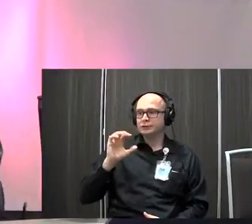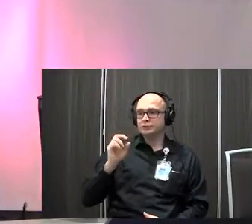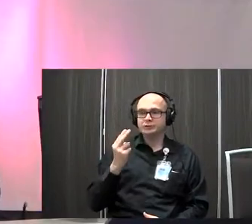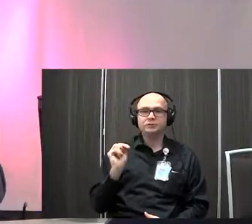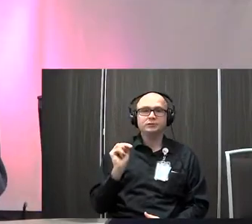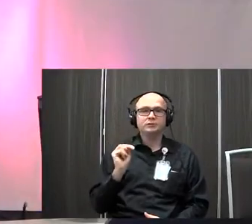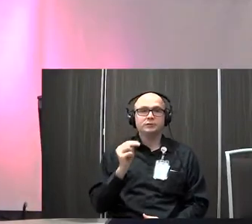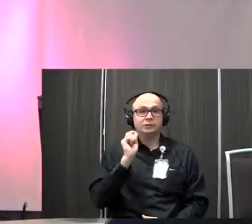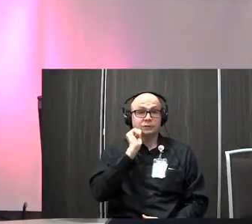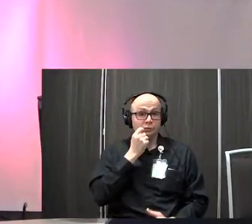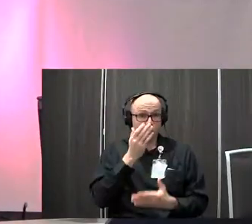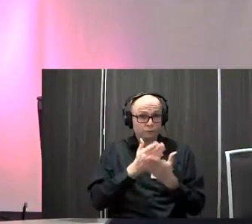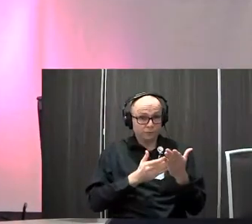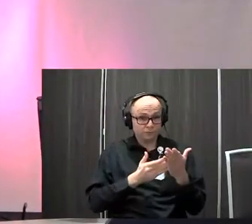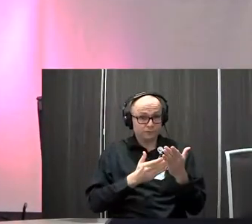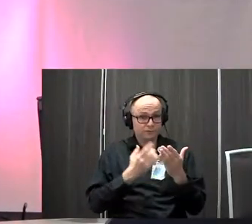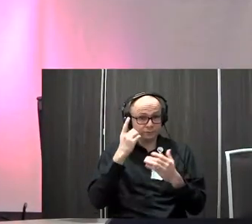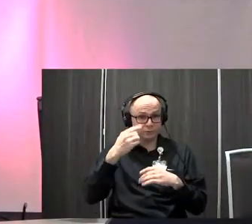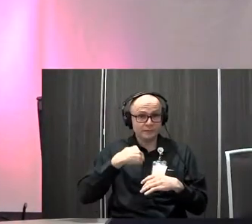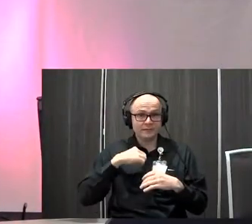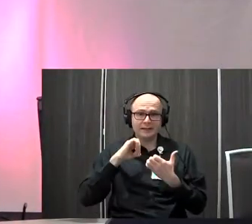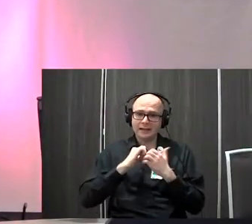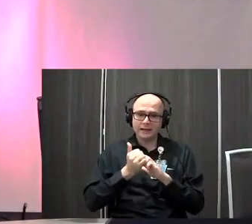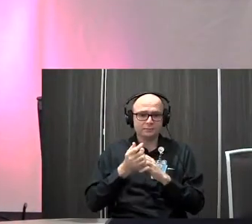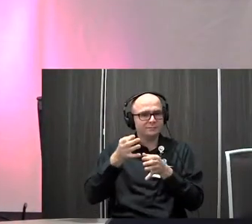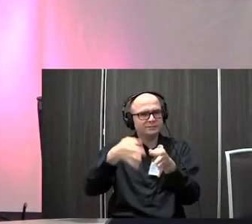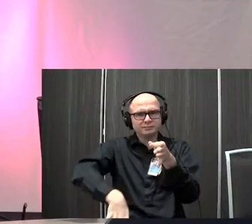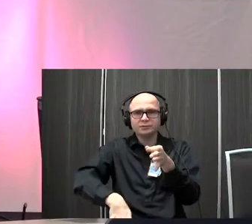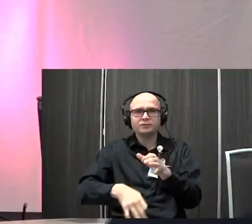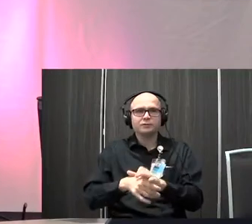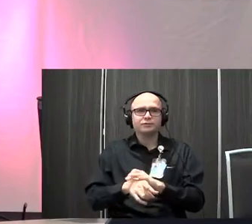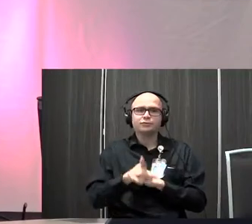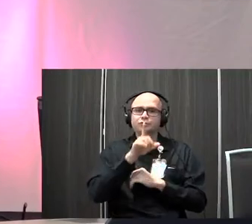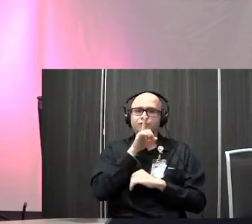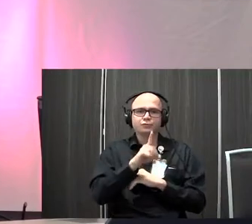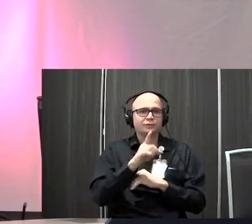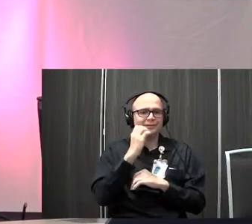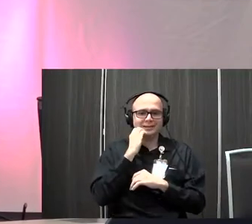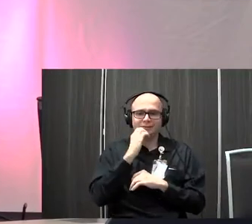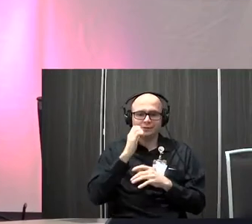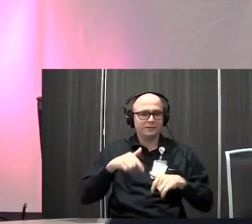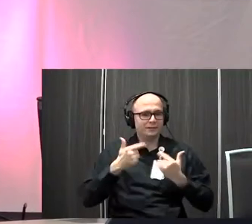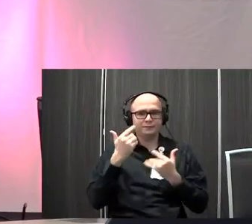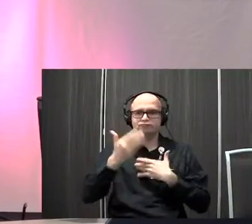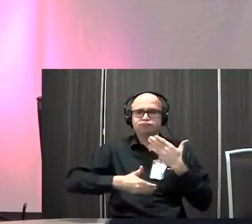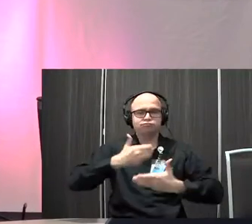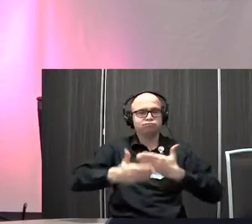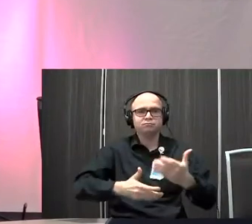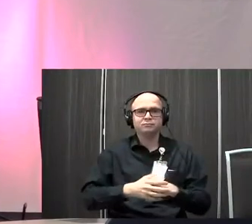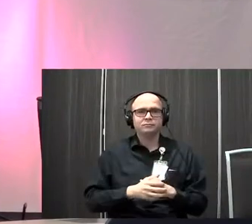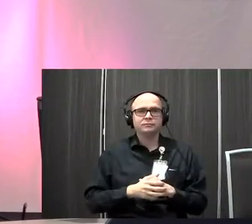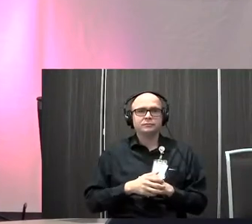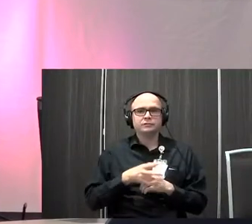parts for me is how practical you keep it. Like it really translates to day-to-day life. Um, and as we